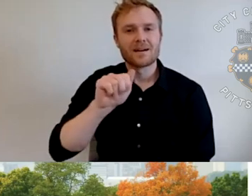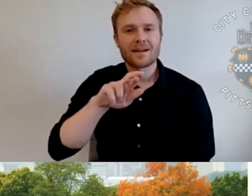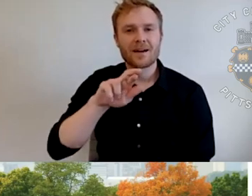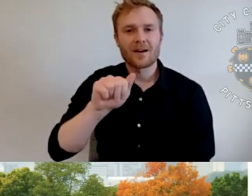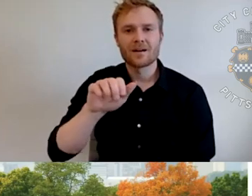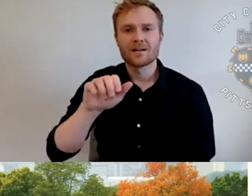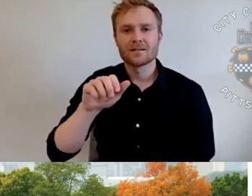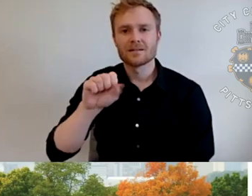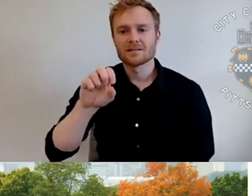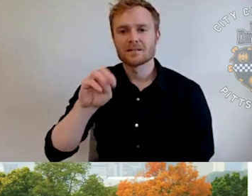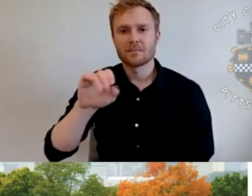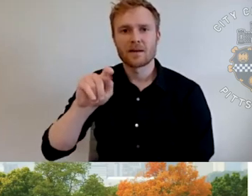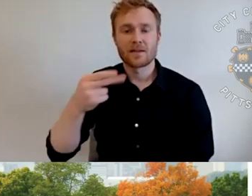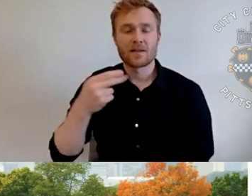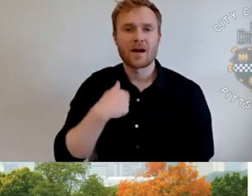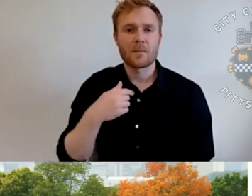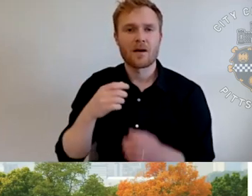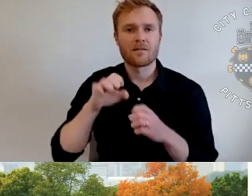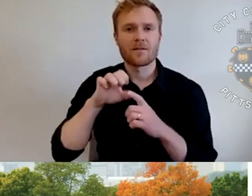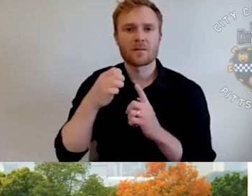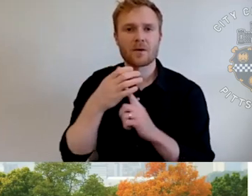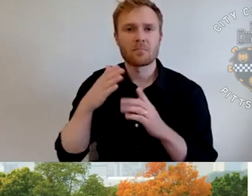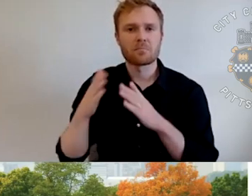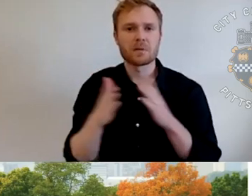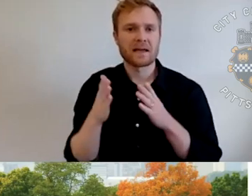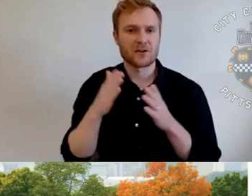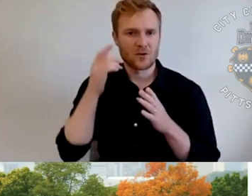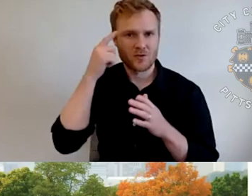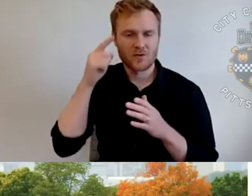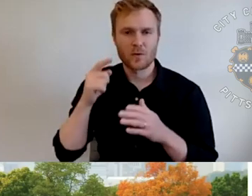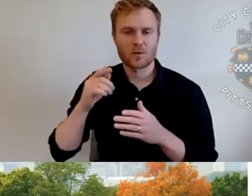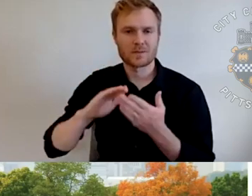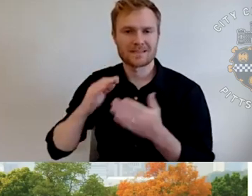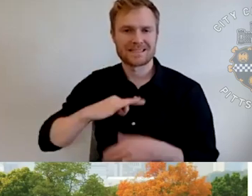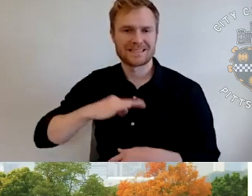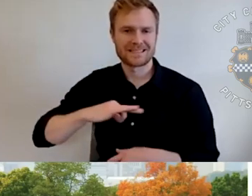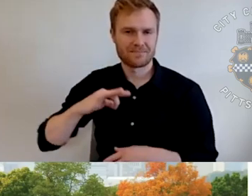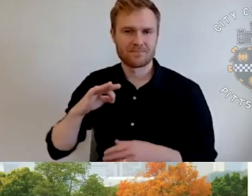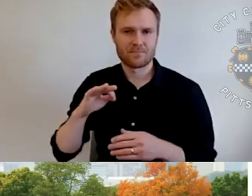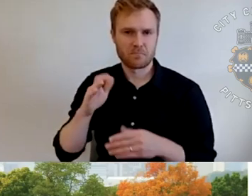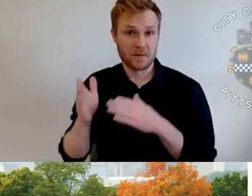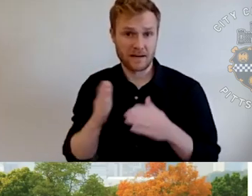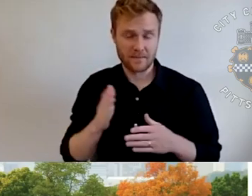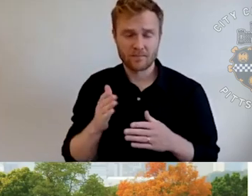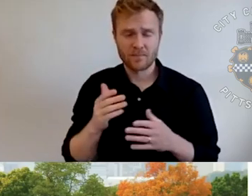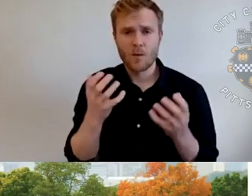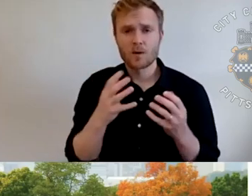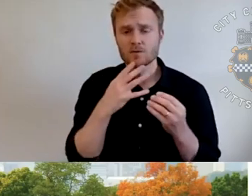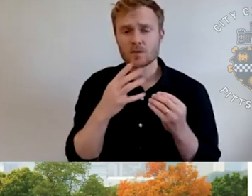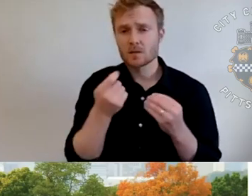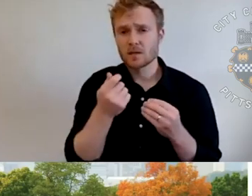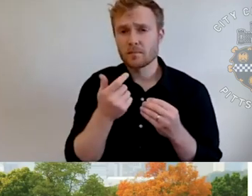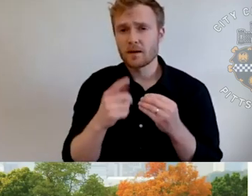principal environmental planner in the department of city planning. So I'm going to talk just a little bit about, uh, some of the past projects, um,